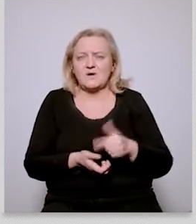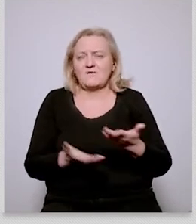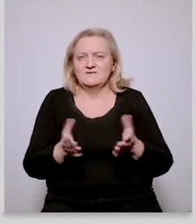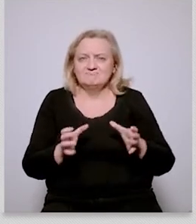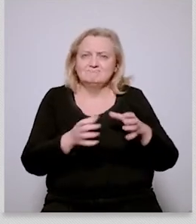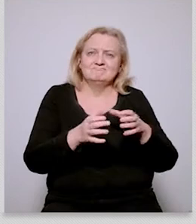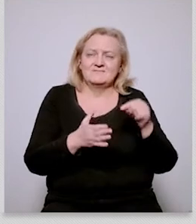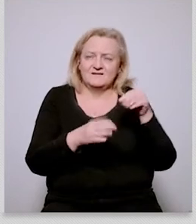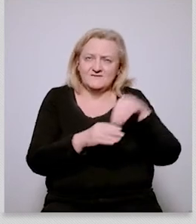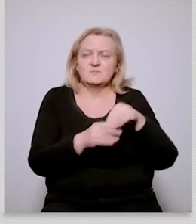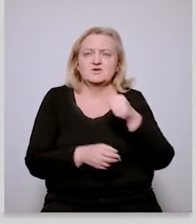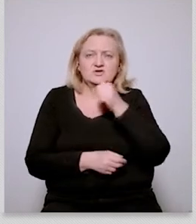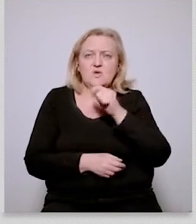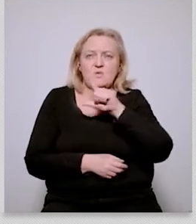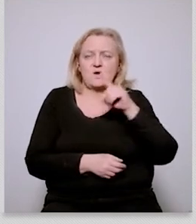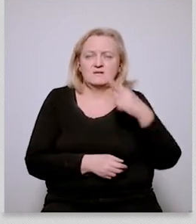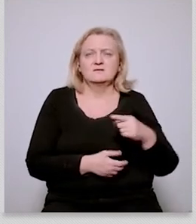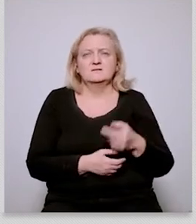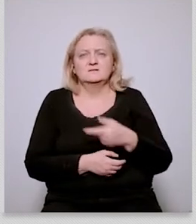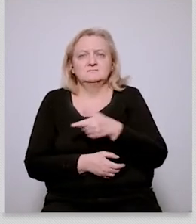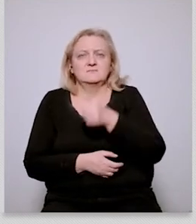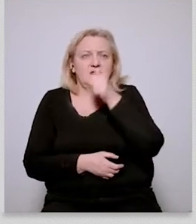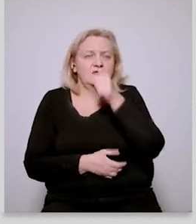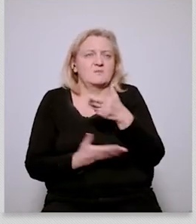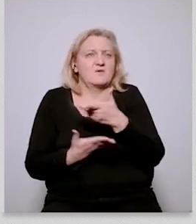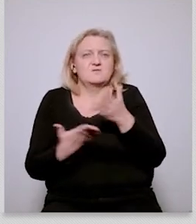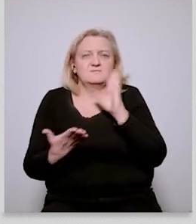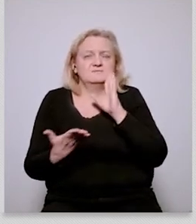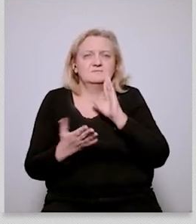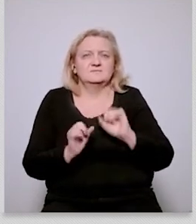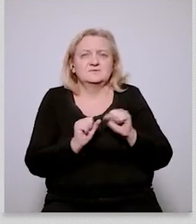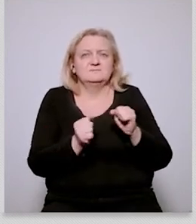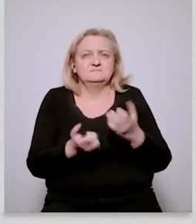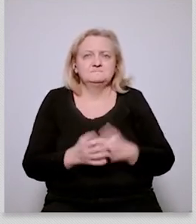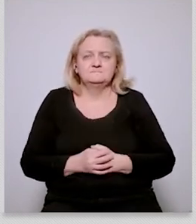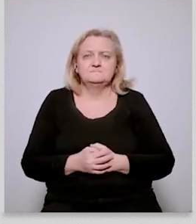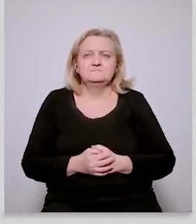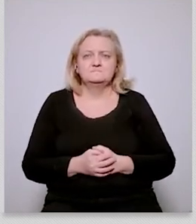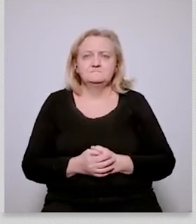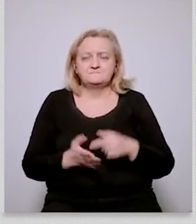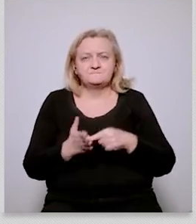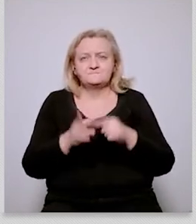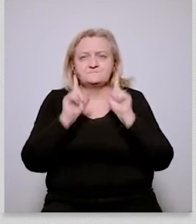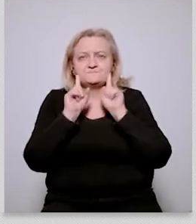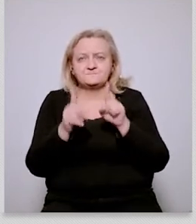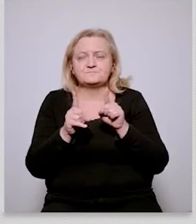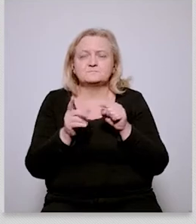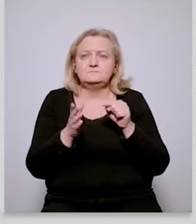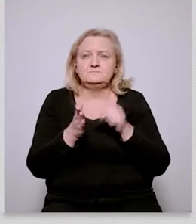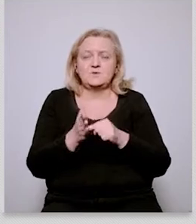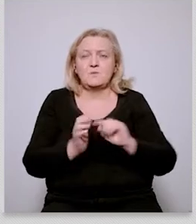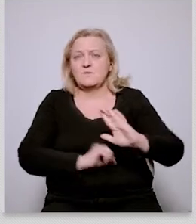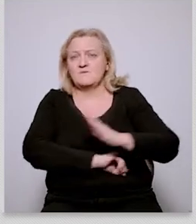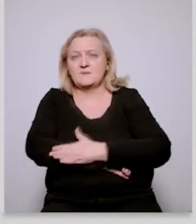means that the the path for policymakers is is very very narrow and this is something that you know we we